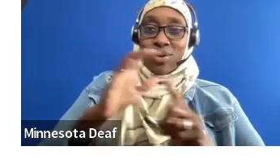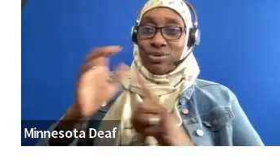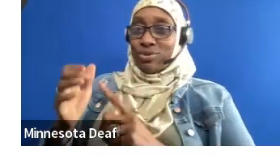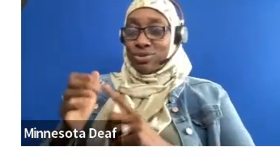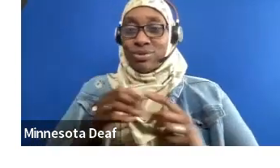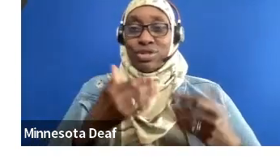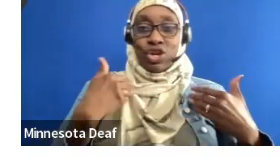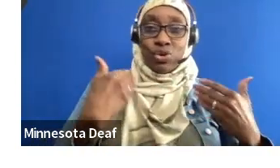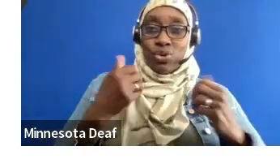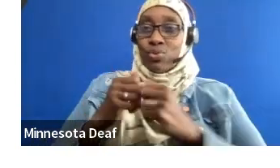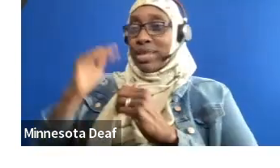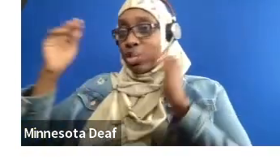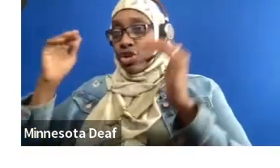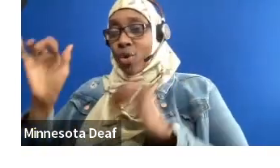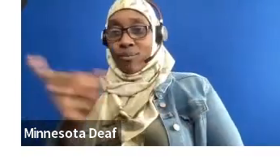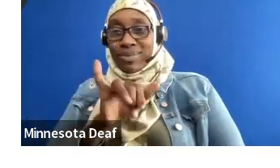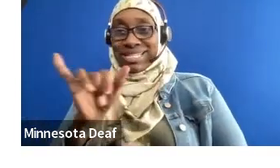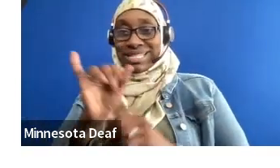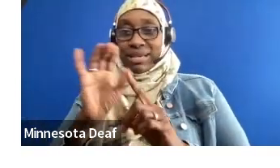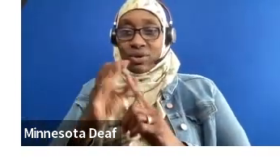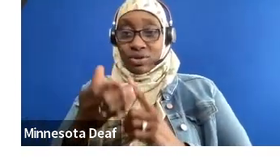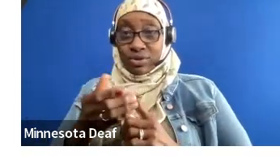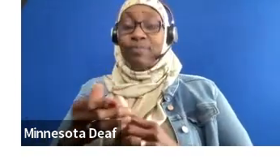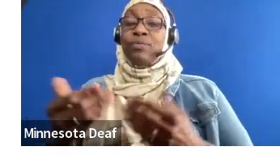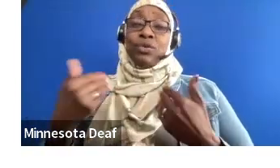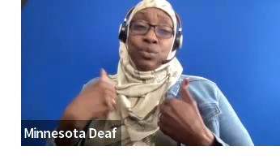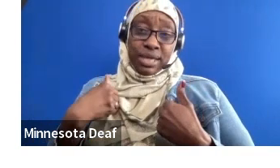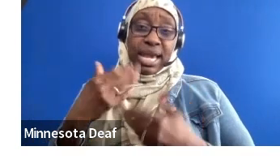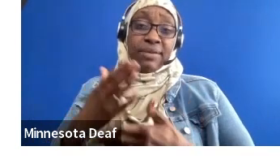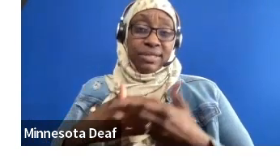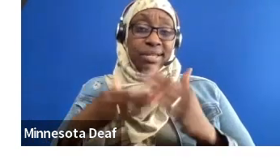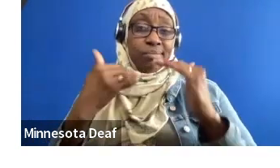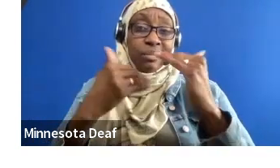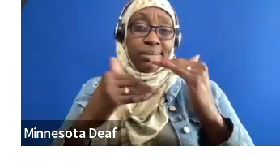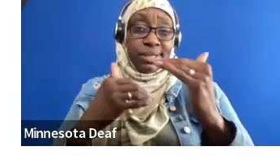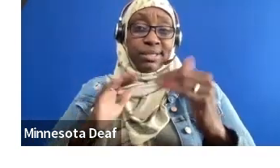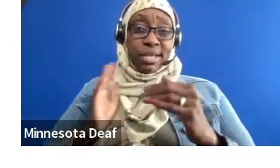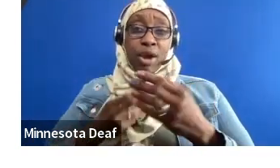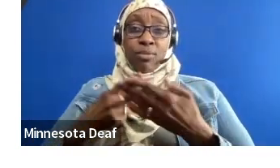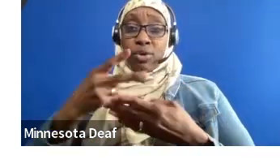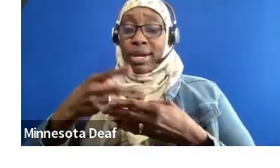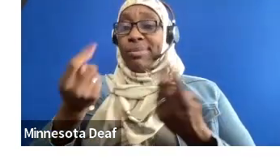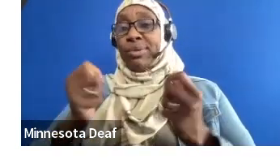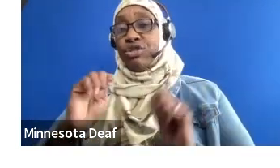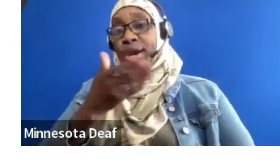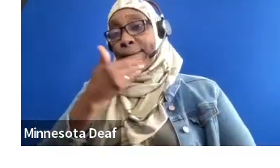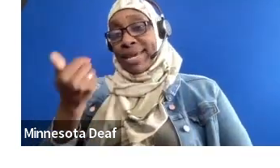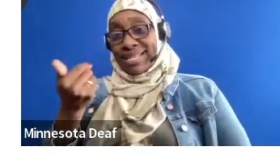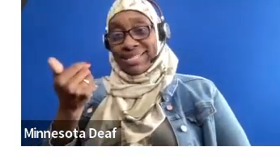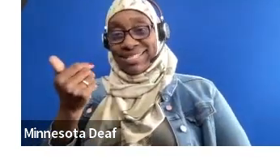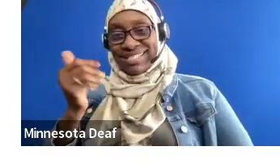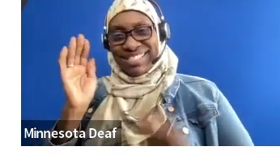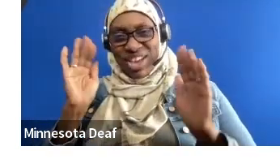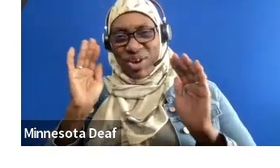program, we do keep that in mind. And it is very important to some of our views. And we really make sure to honor that. I hope that answers your question.